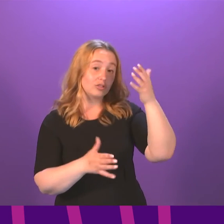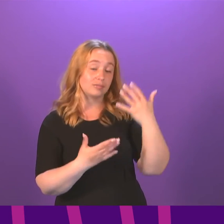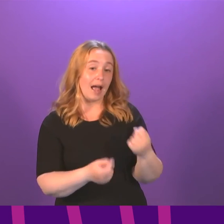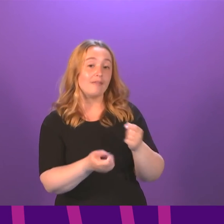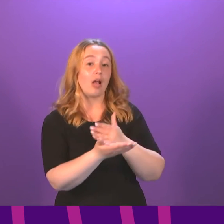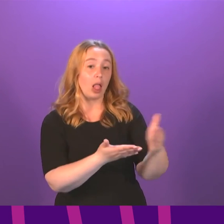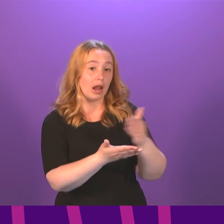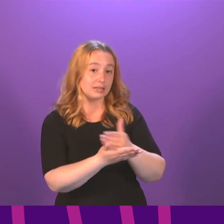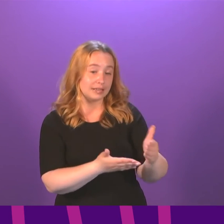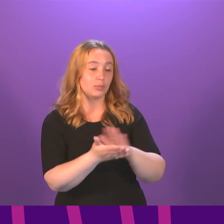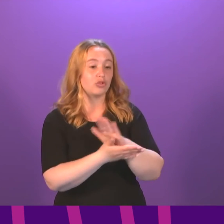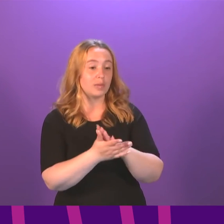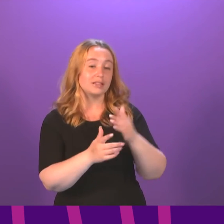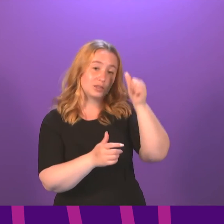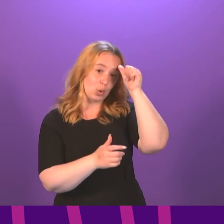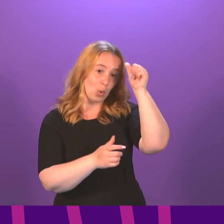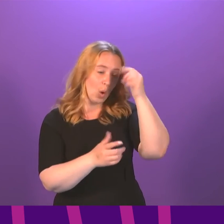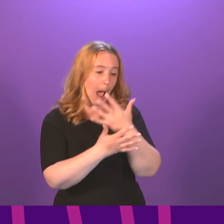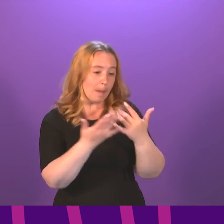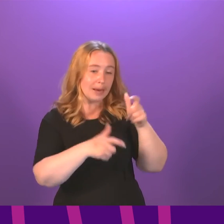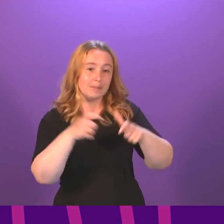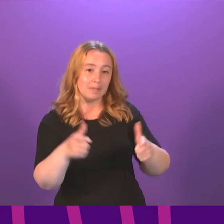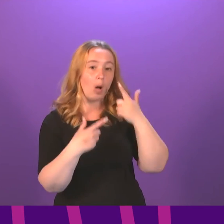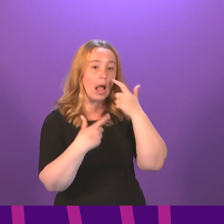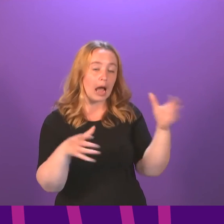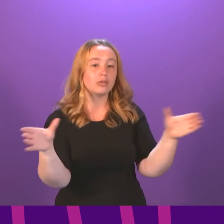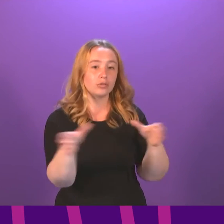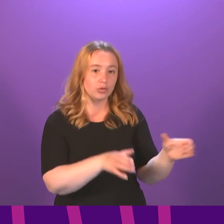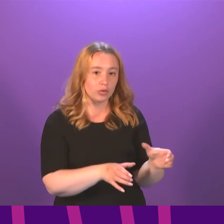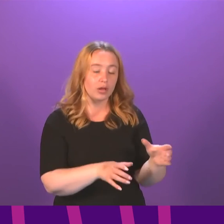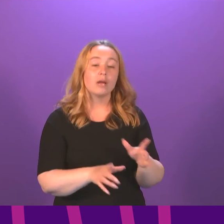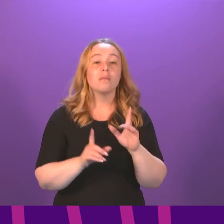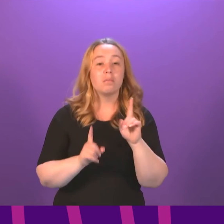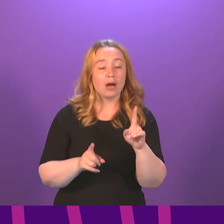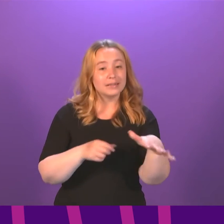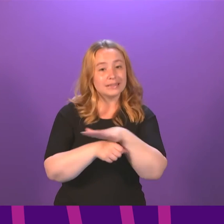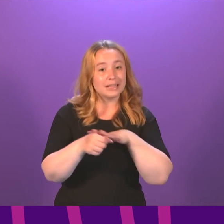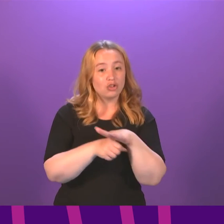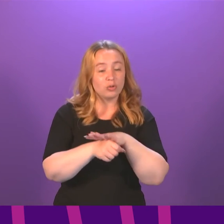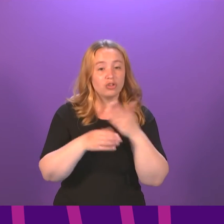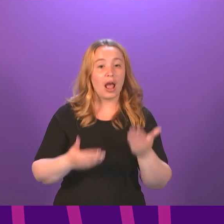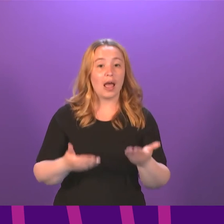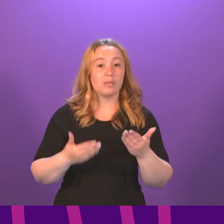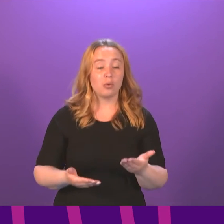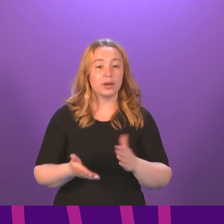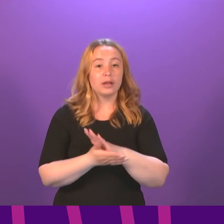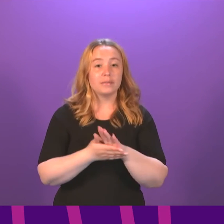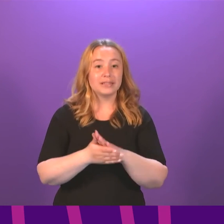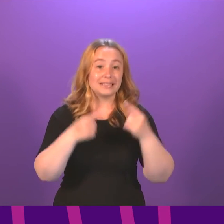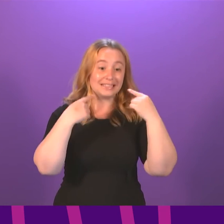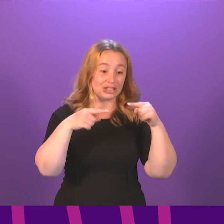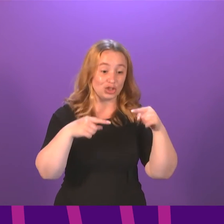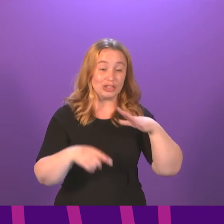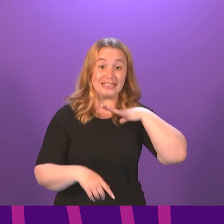can recruit. I would repeat the point I made to Willie Rennie though. We are in a situation right now where teachers are required, and